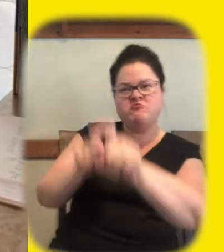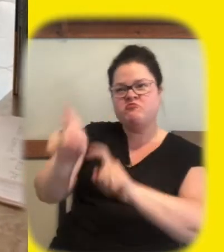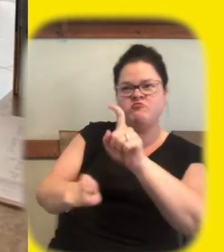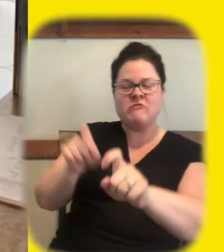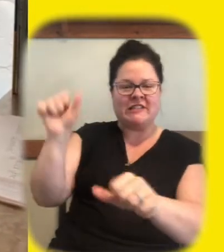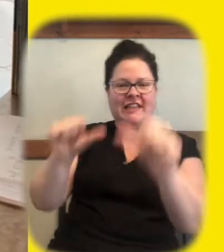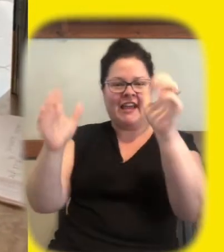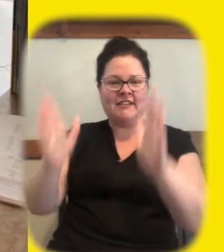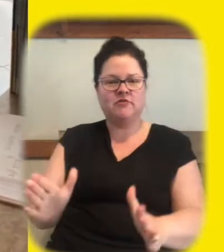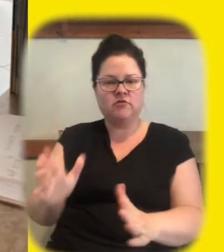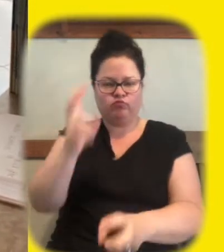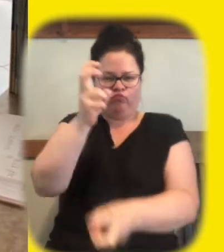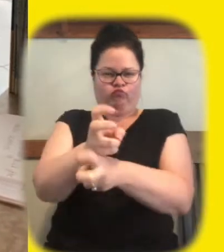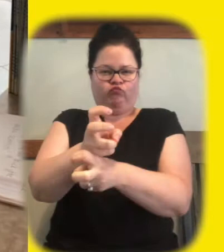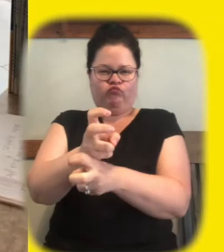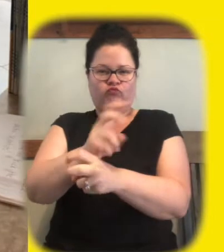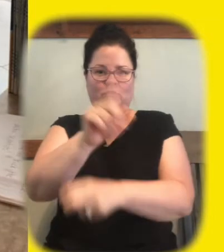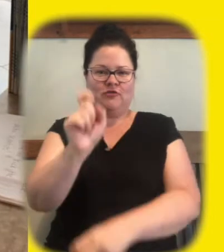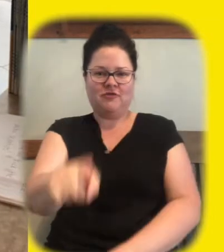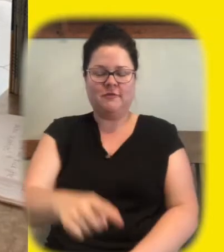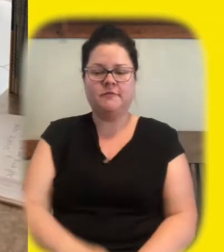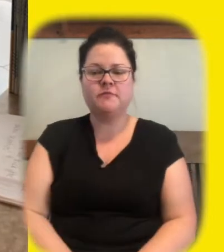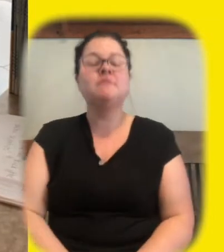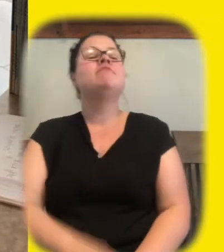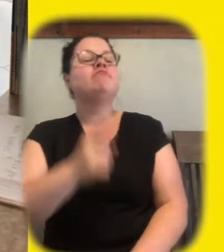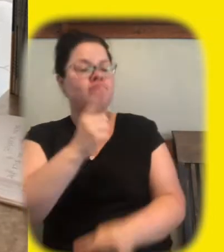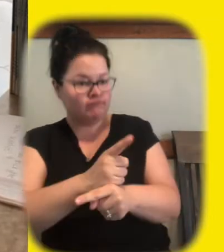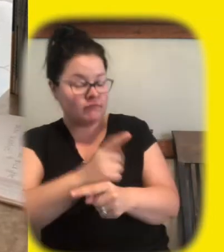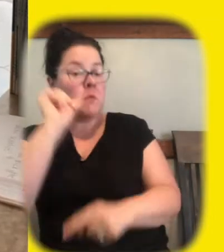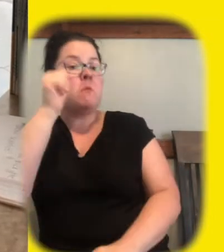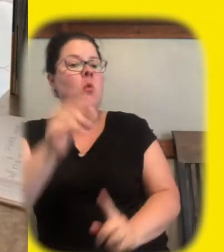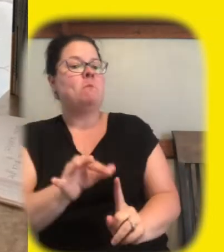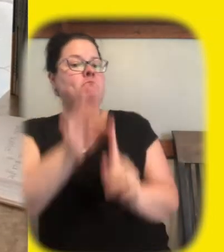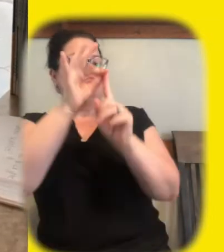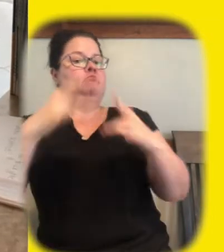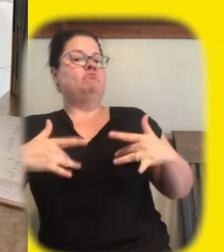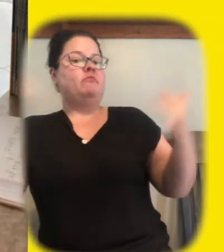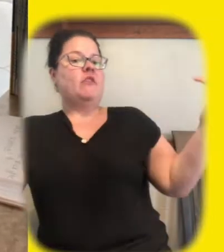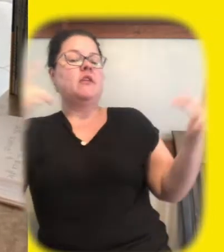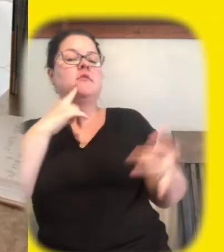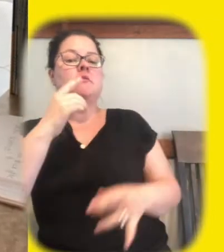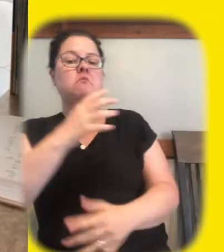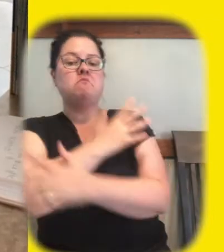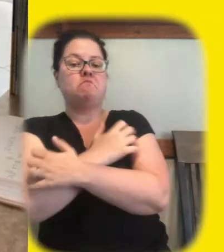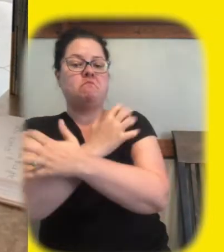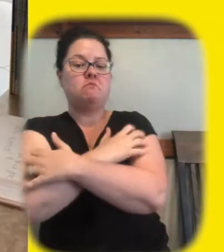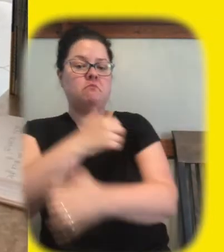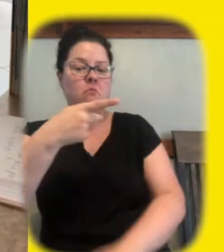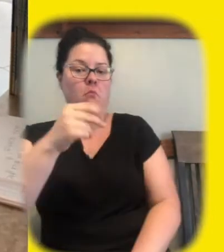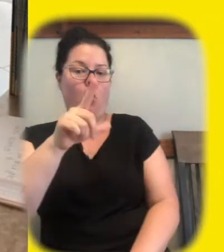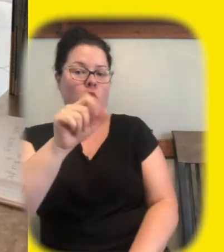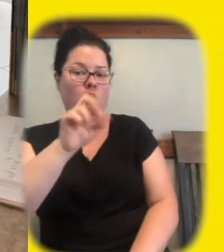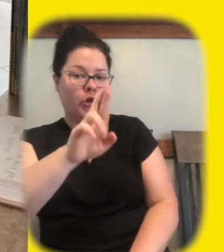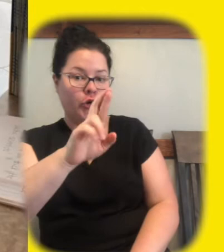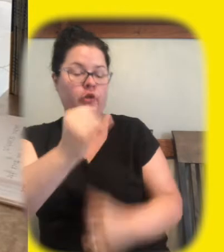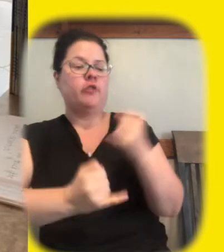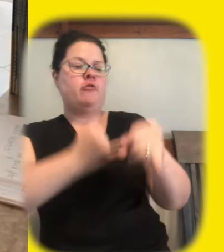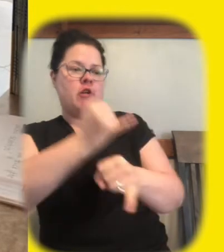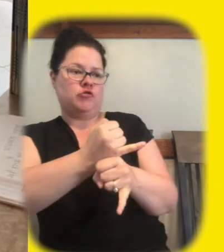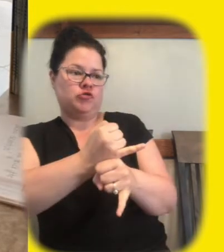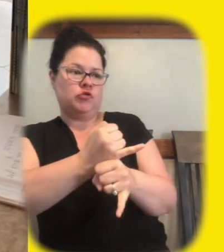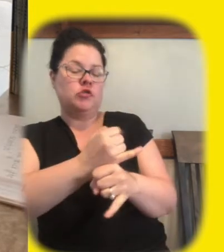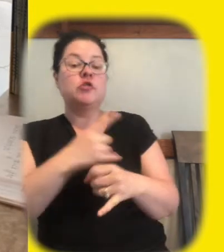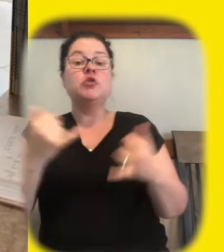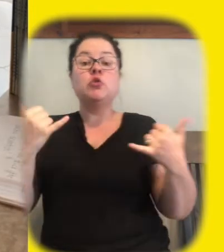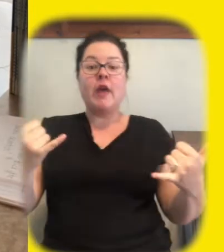that's right so tomorrow special event with polar bears international and today to get ready for that is all about